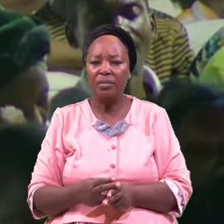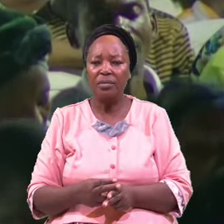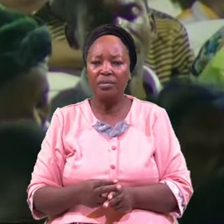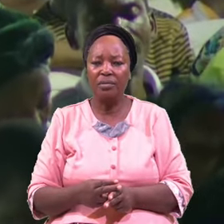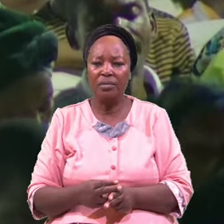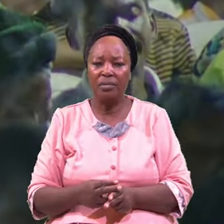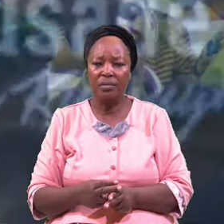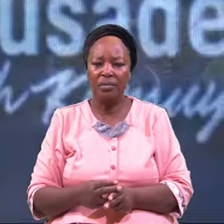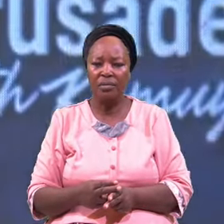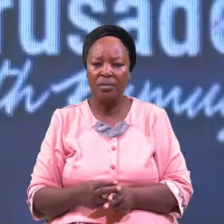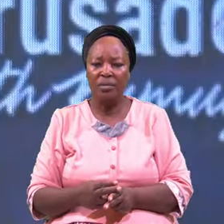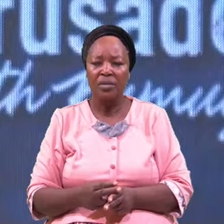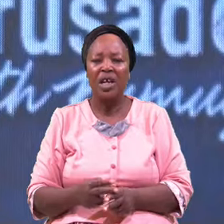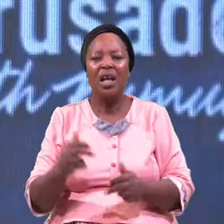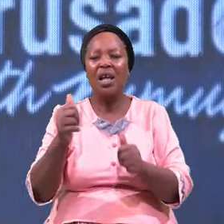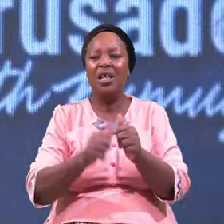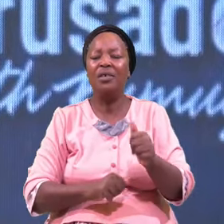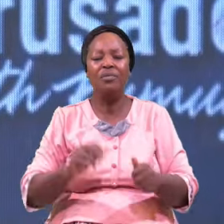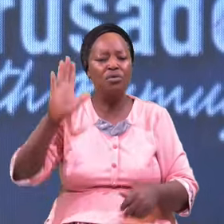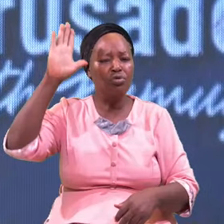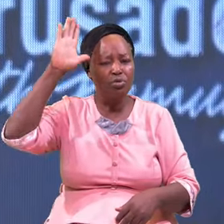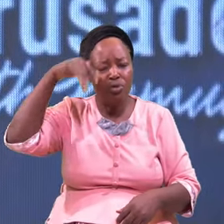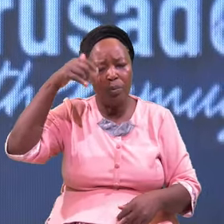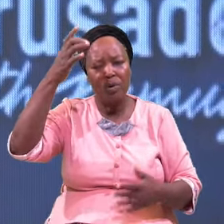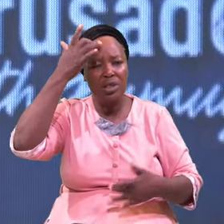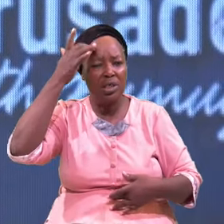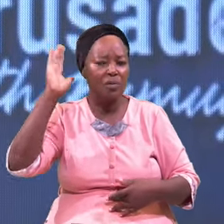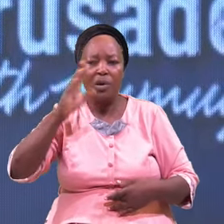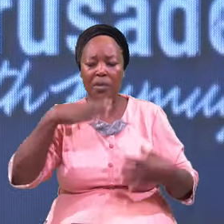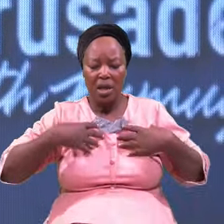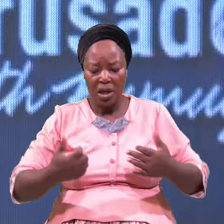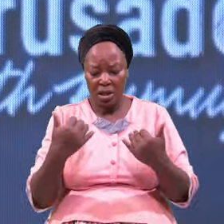Every Incurable Disease Will Be Healed Tonight